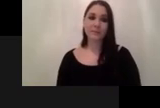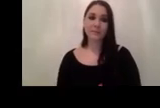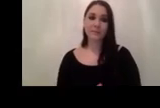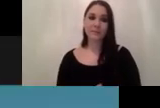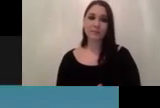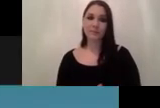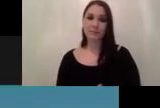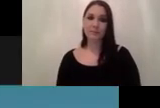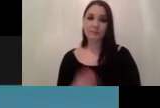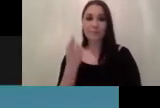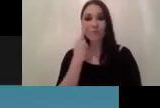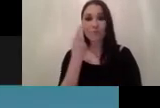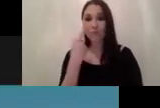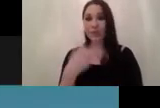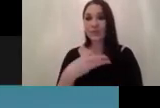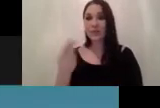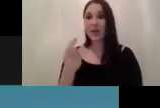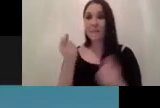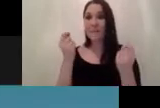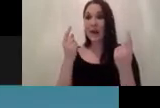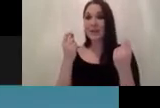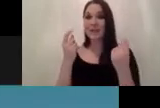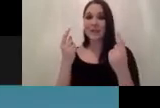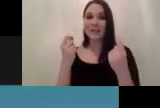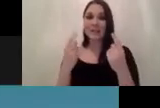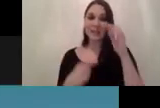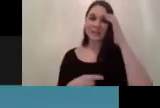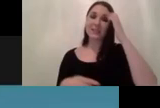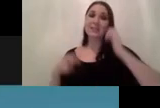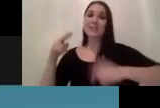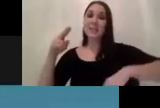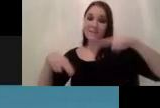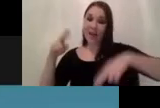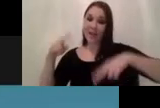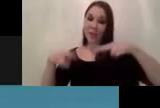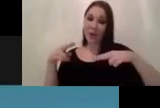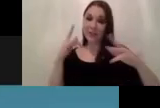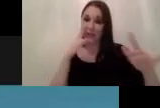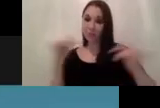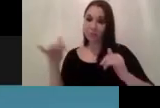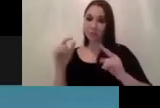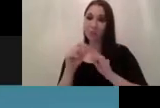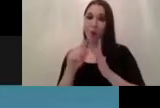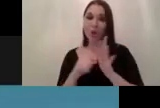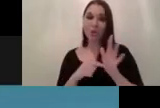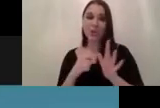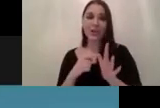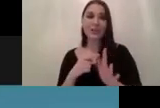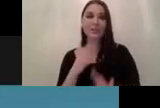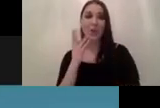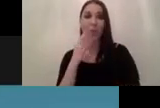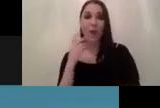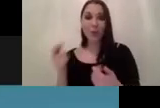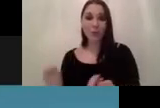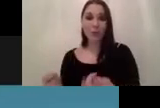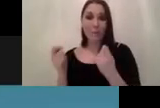ideas how you can actually go about ideating evaluating and scoping those projects so when you want to come up with machine learning